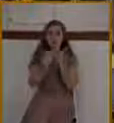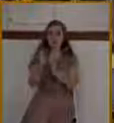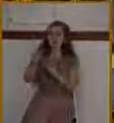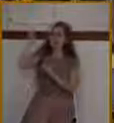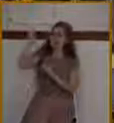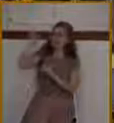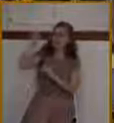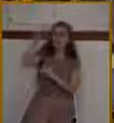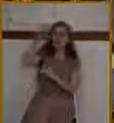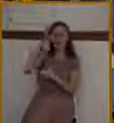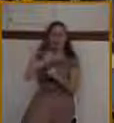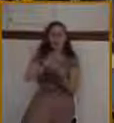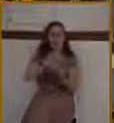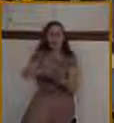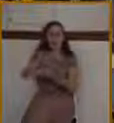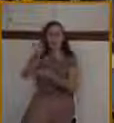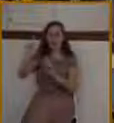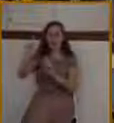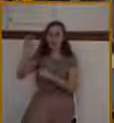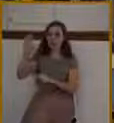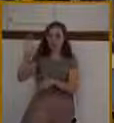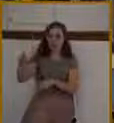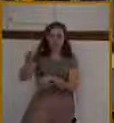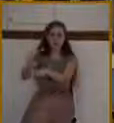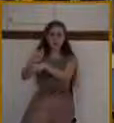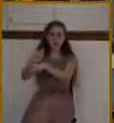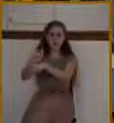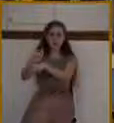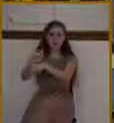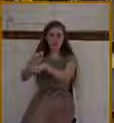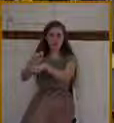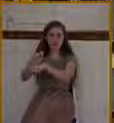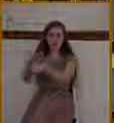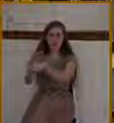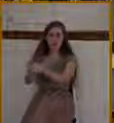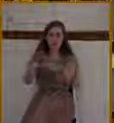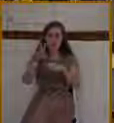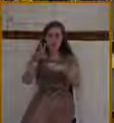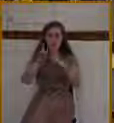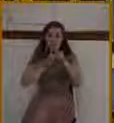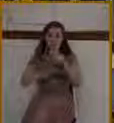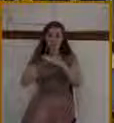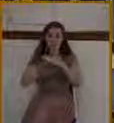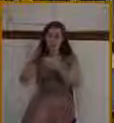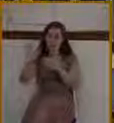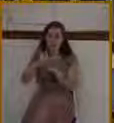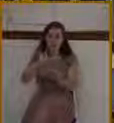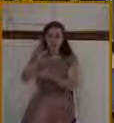returned back to the temple on that day. He is the King of glory.